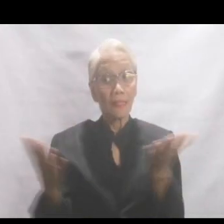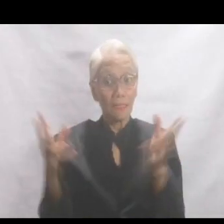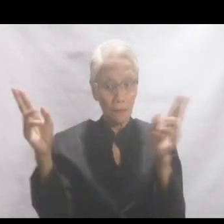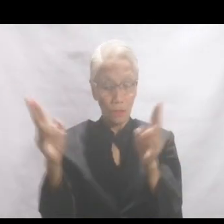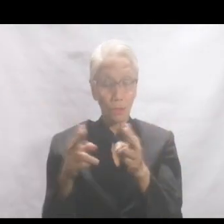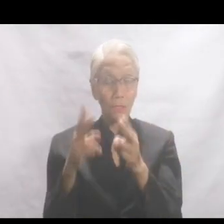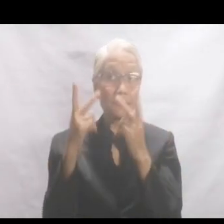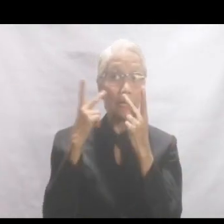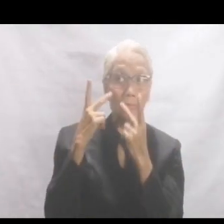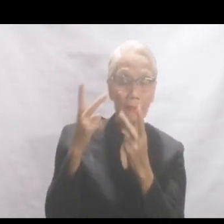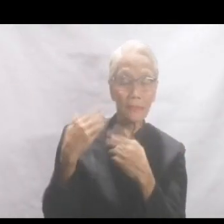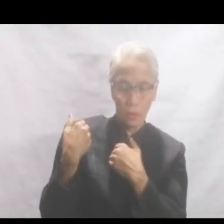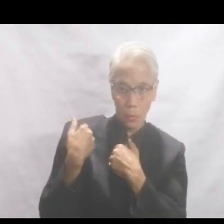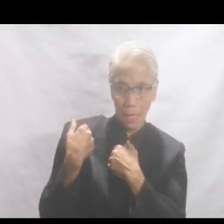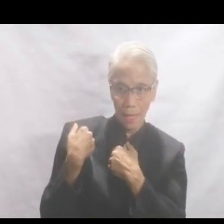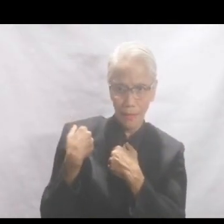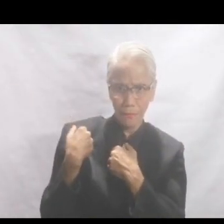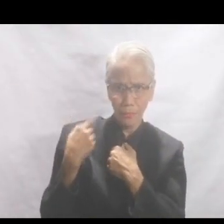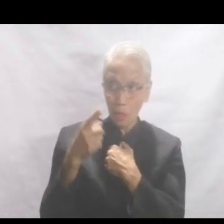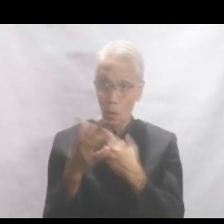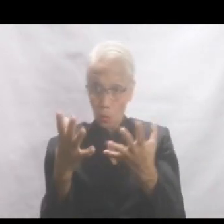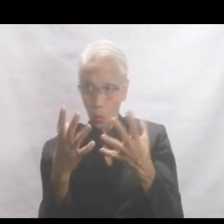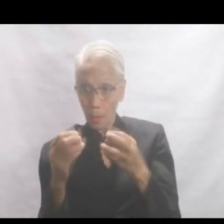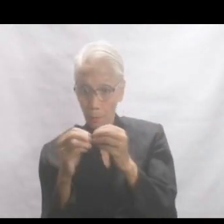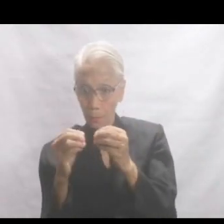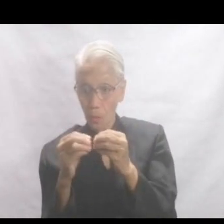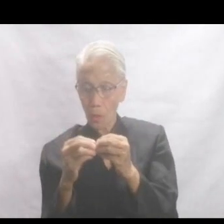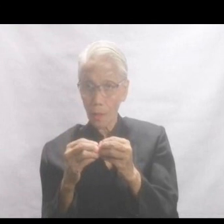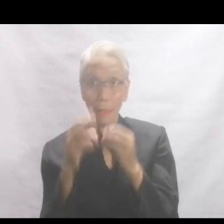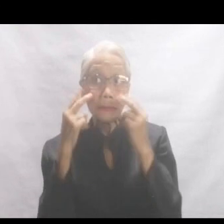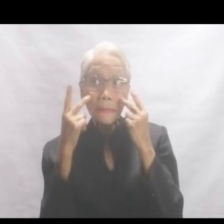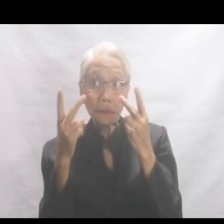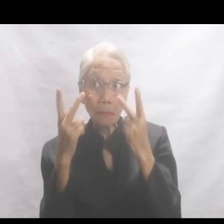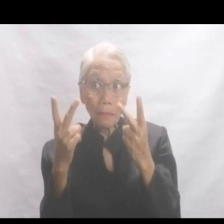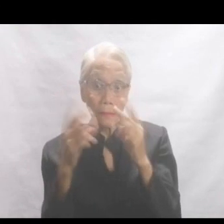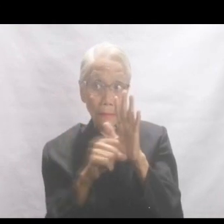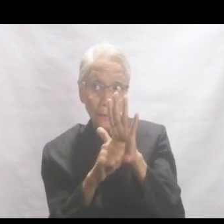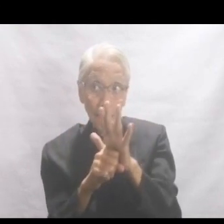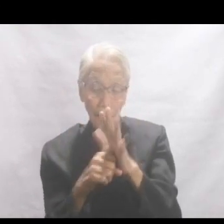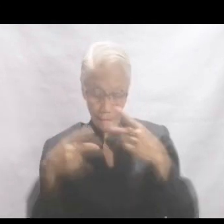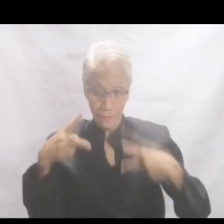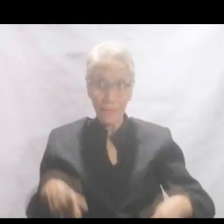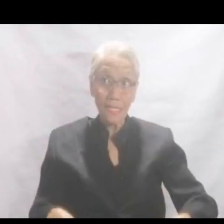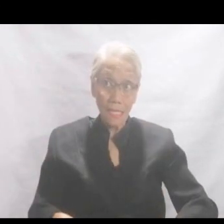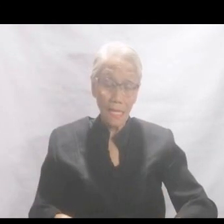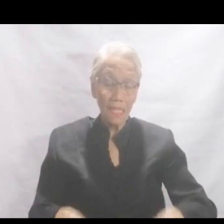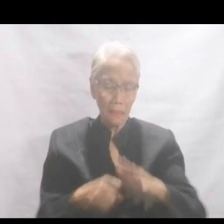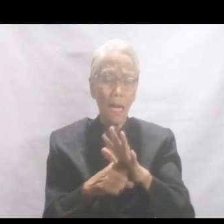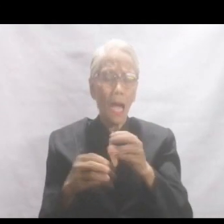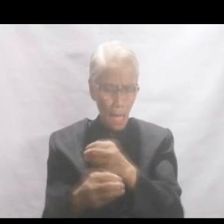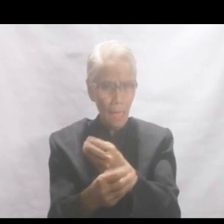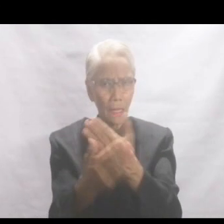short-sightedness that we have. You want a more visible sign? You want a more physical sign?